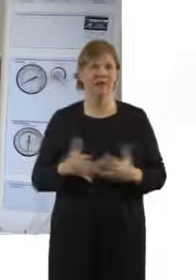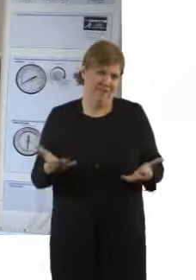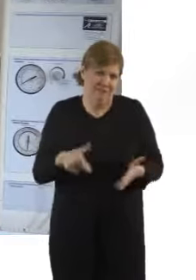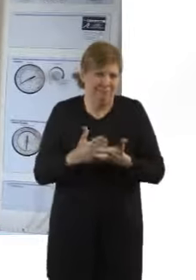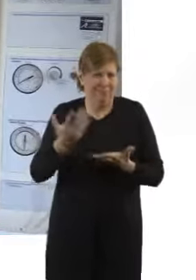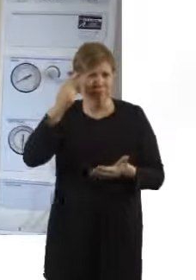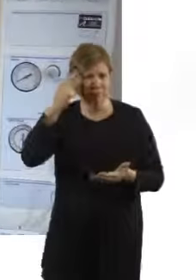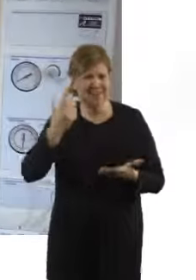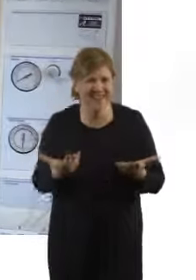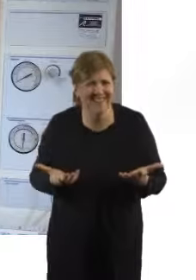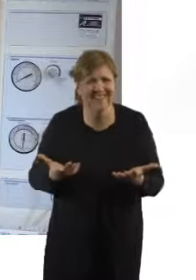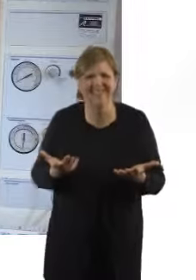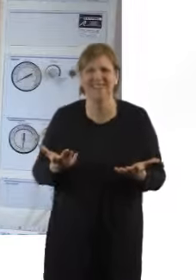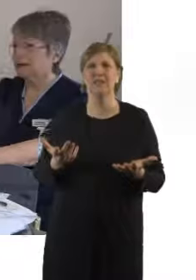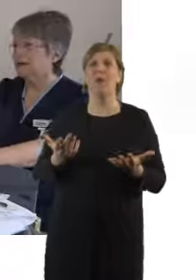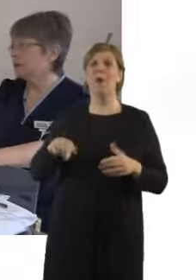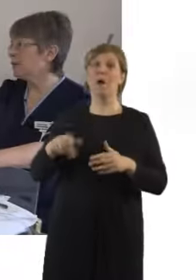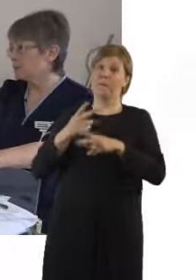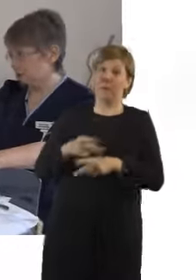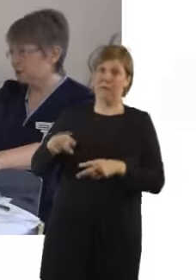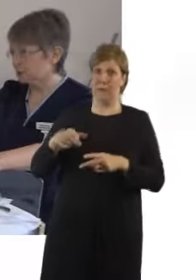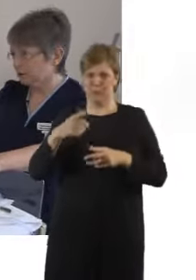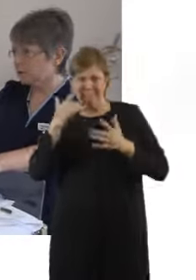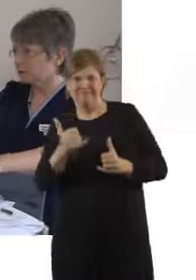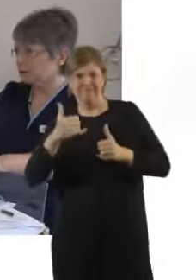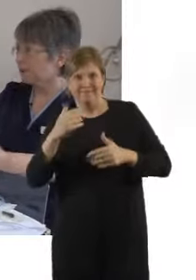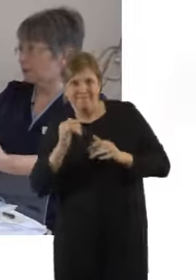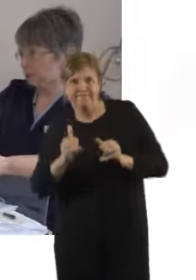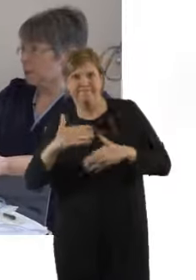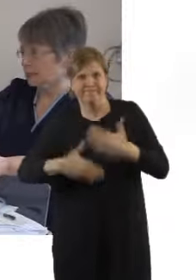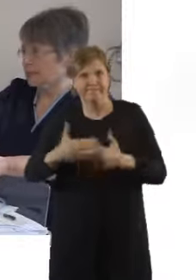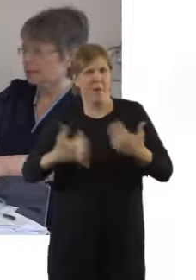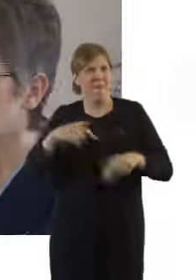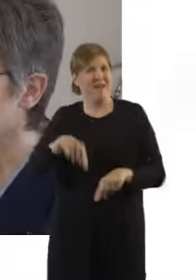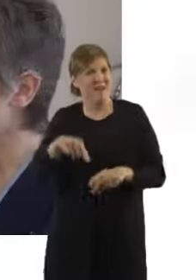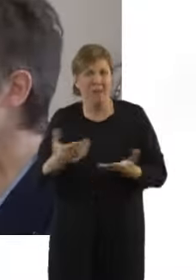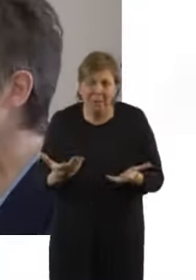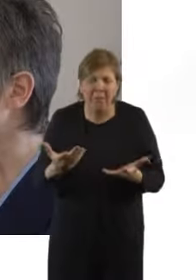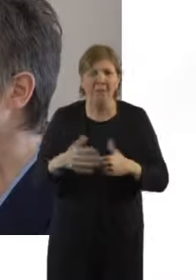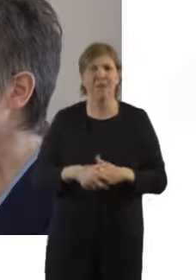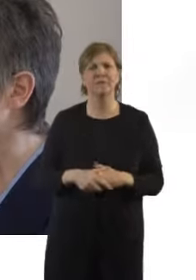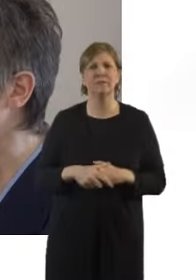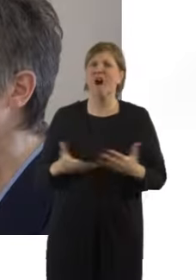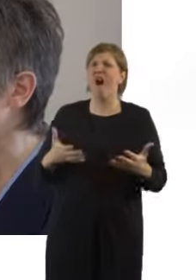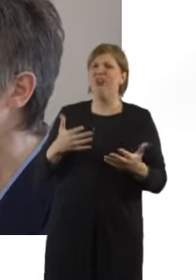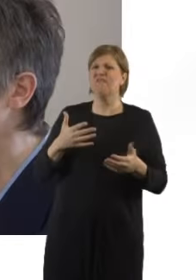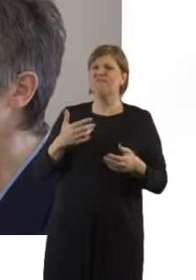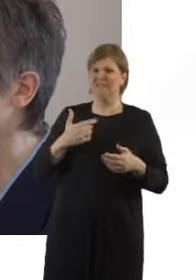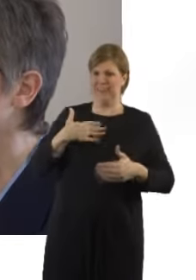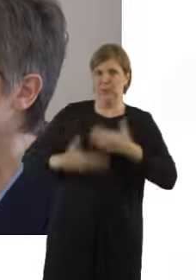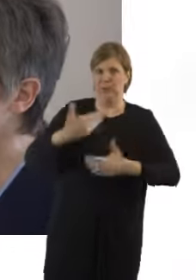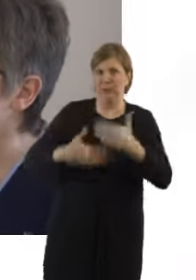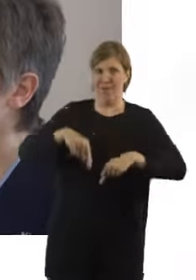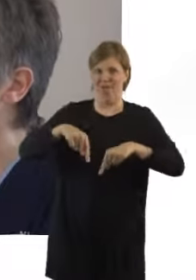labour? How does she know things are moving along? There are many ways the midwife can know that labour is progressing. Towards the end of the first stage the